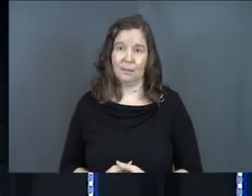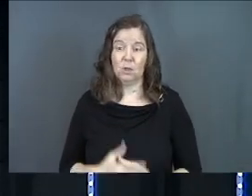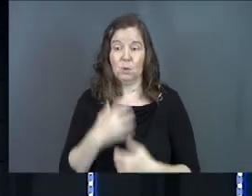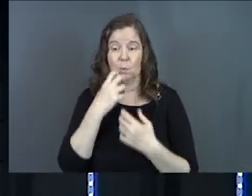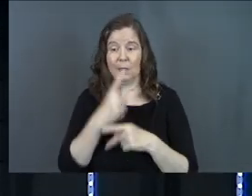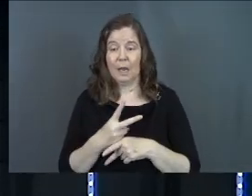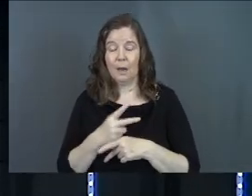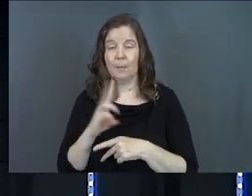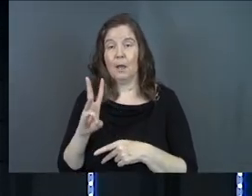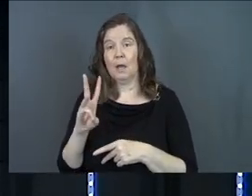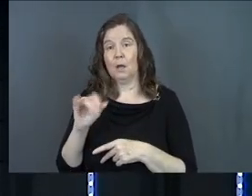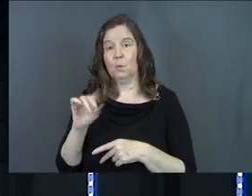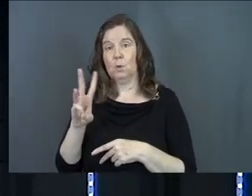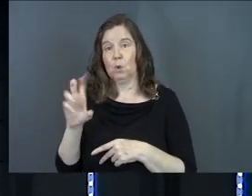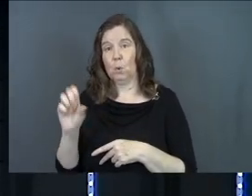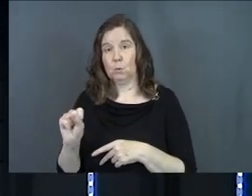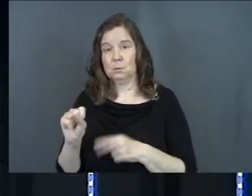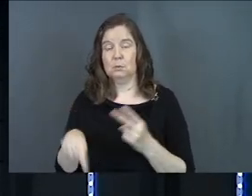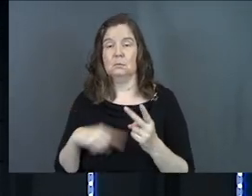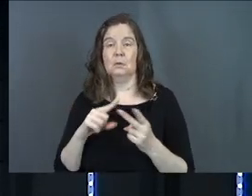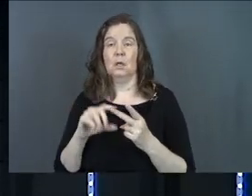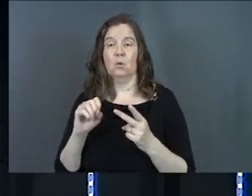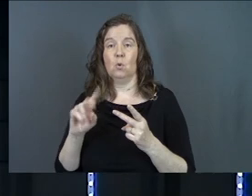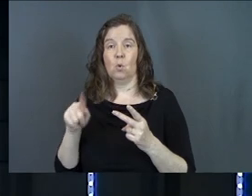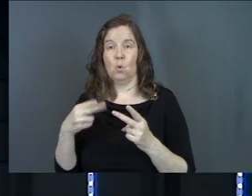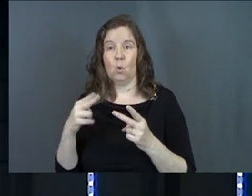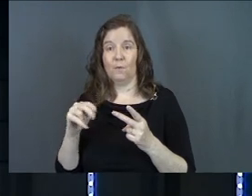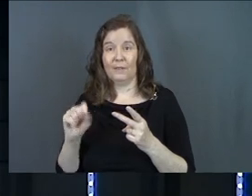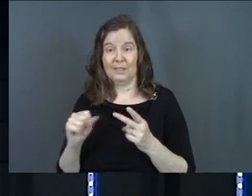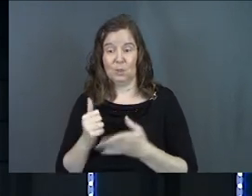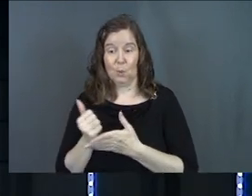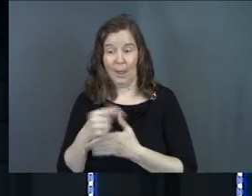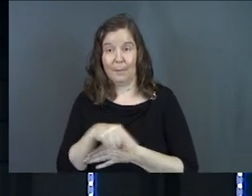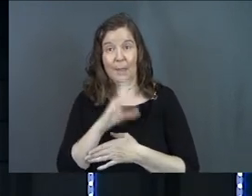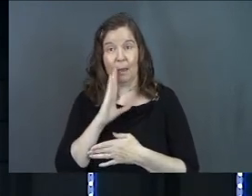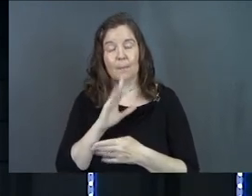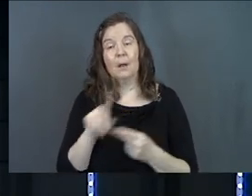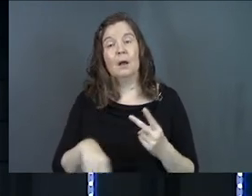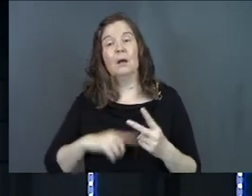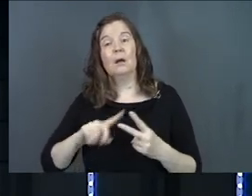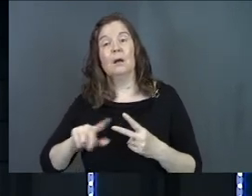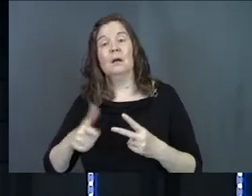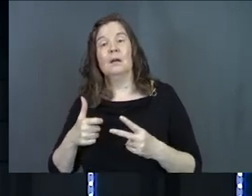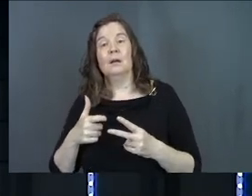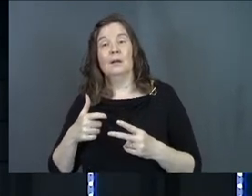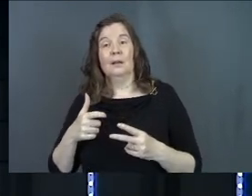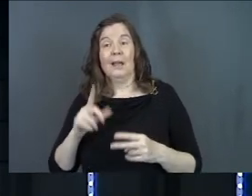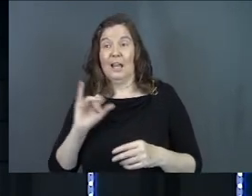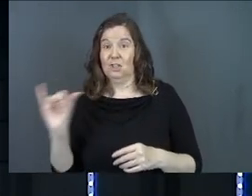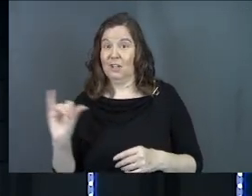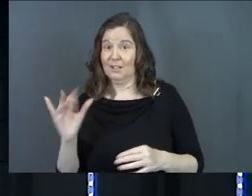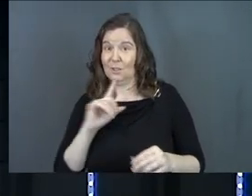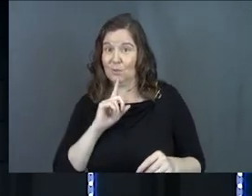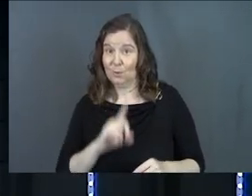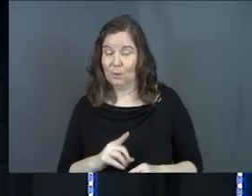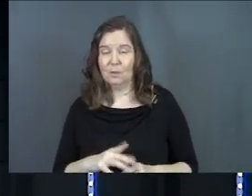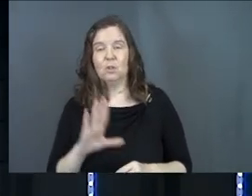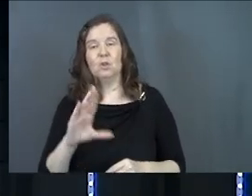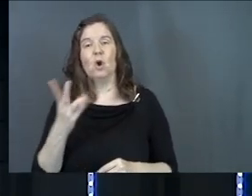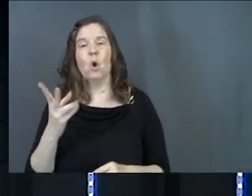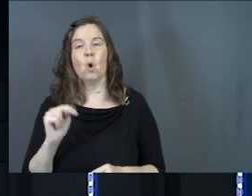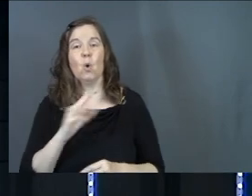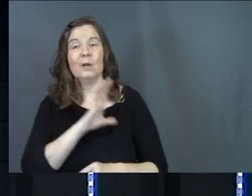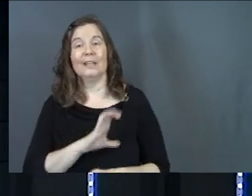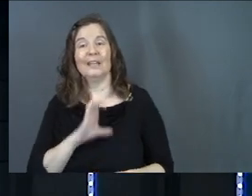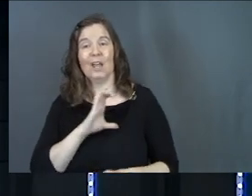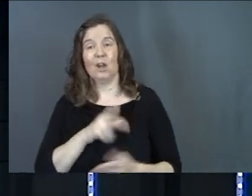You'll care about widows and orphans and you'll do stuff for them. But the other side is also true and just as true. Your